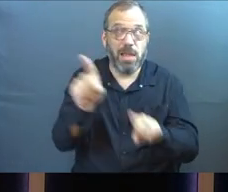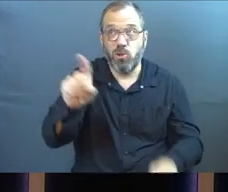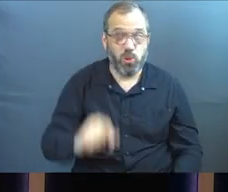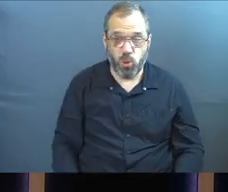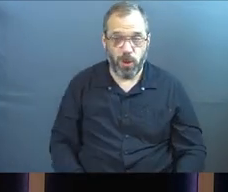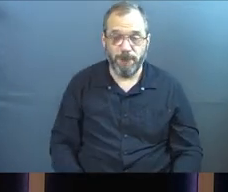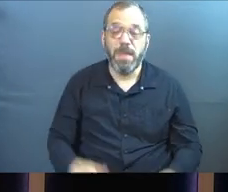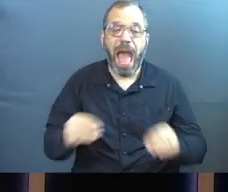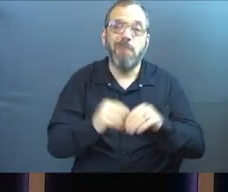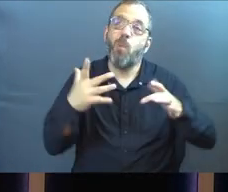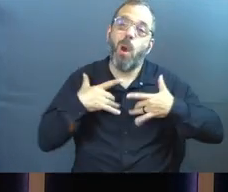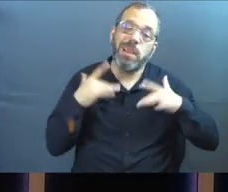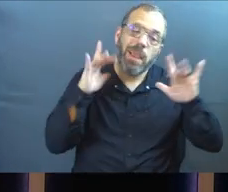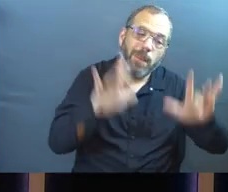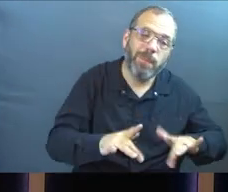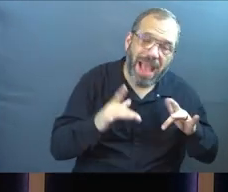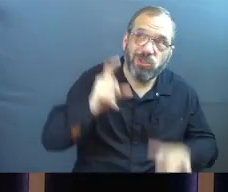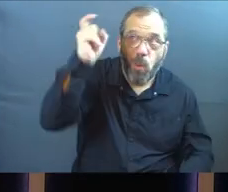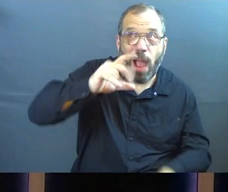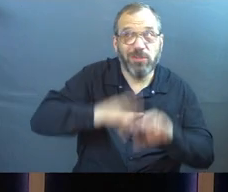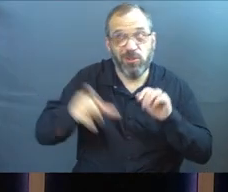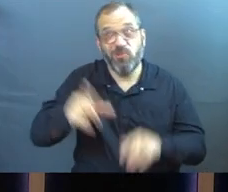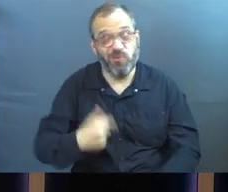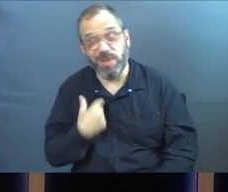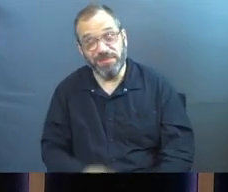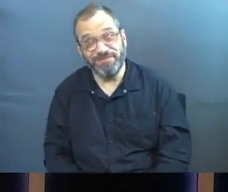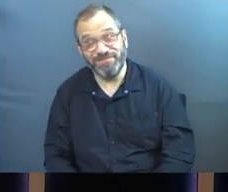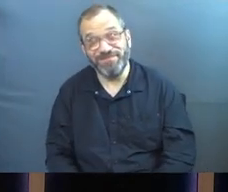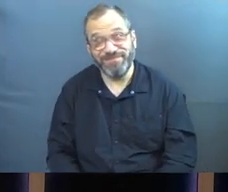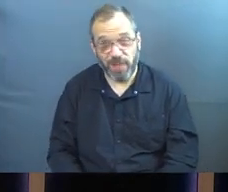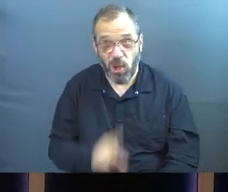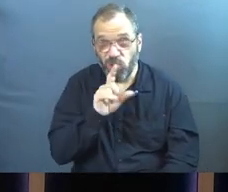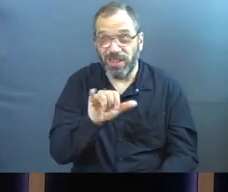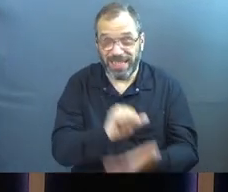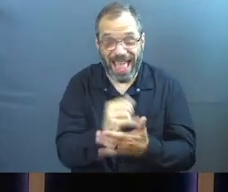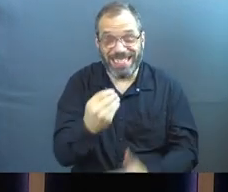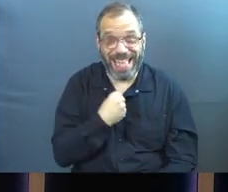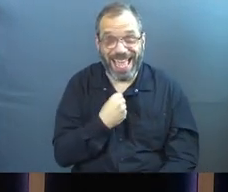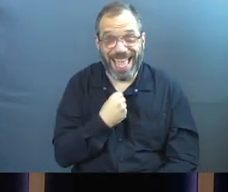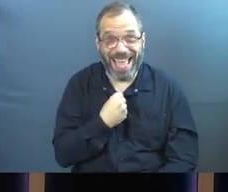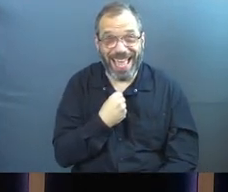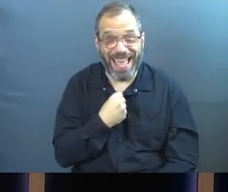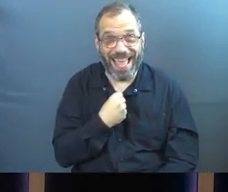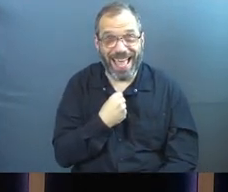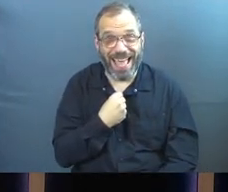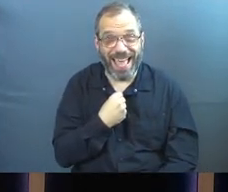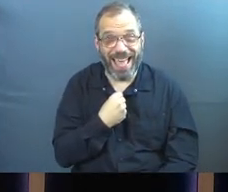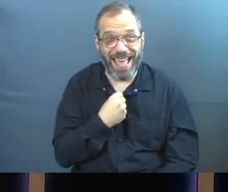I am more compassionate and wiser than you. Surely that should give us pause. Jesus.